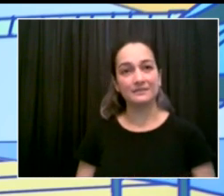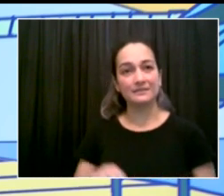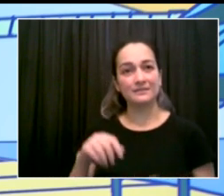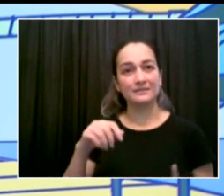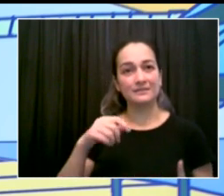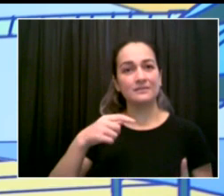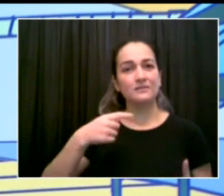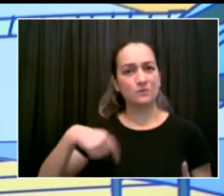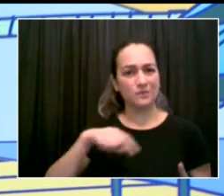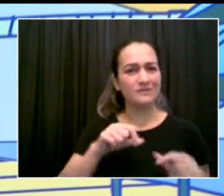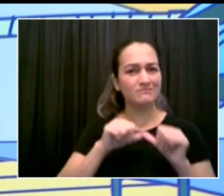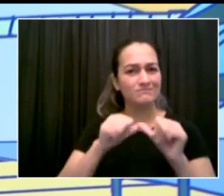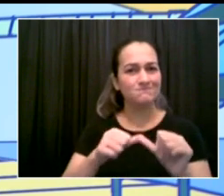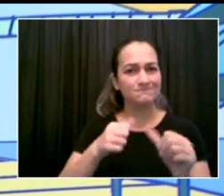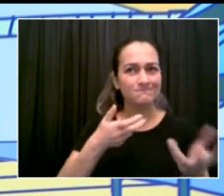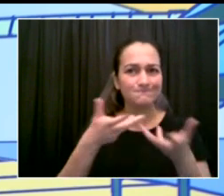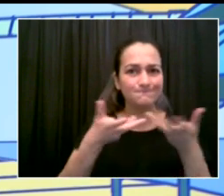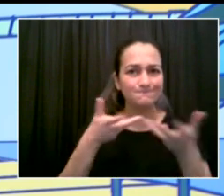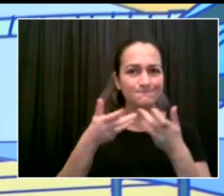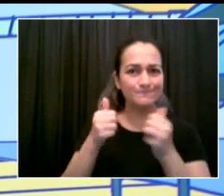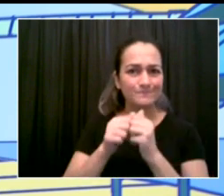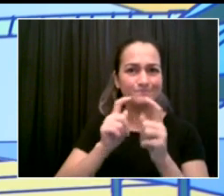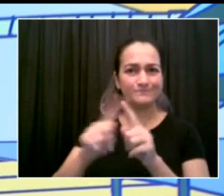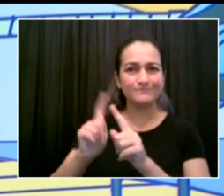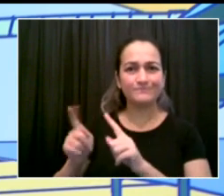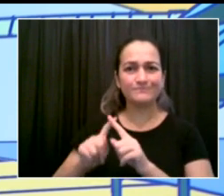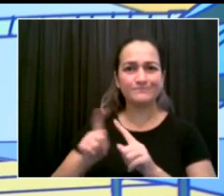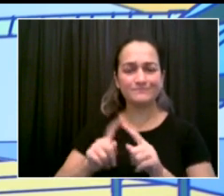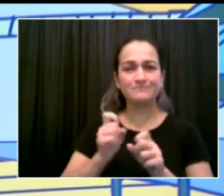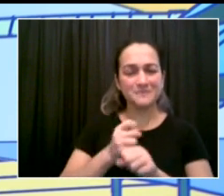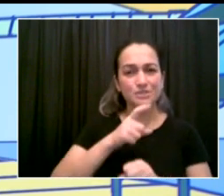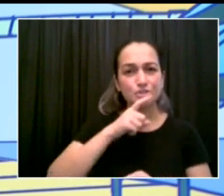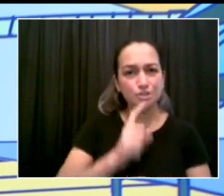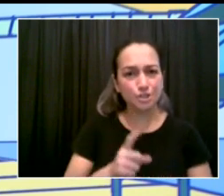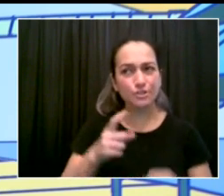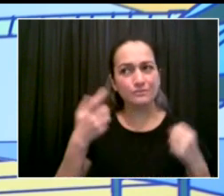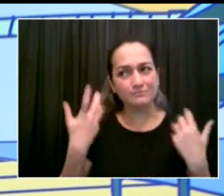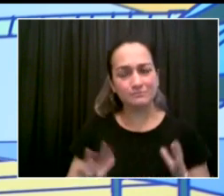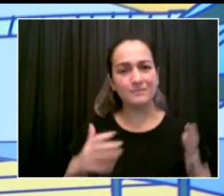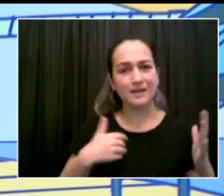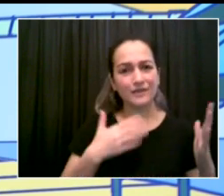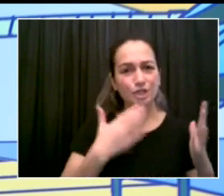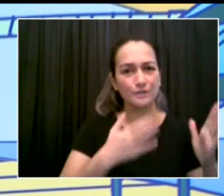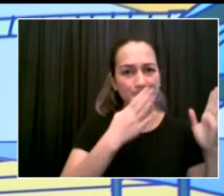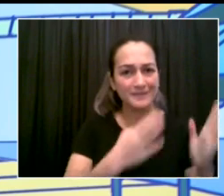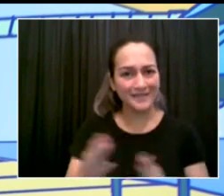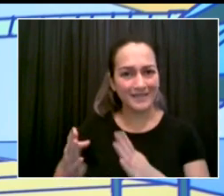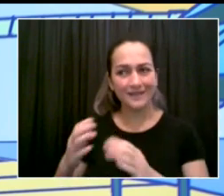have more to say in the next few days with some additional updates. But to start, go ahead, chancellor.